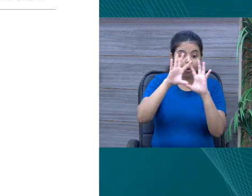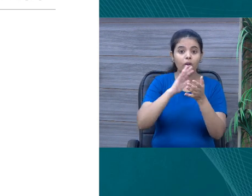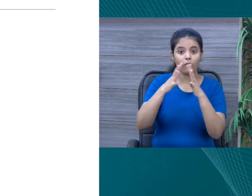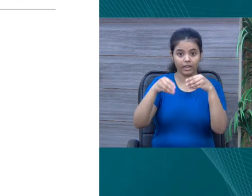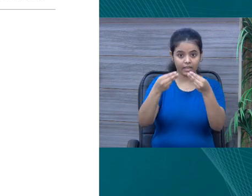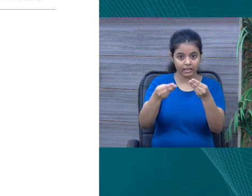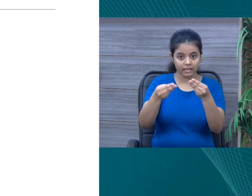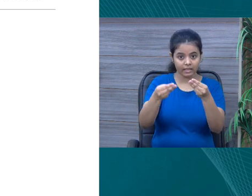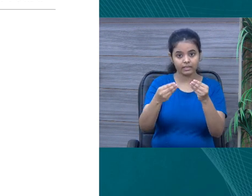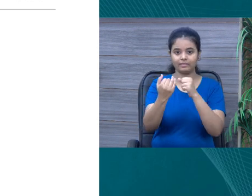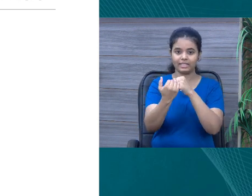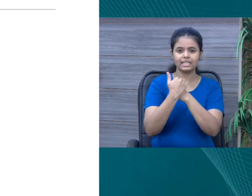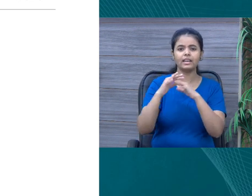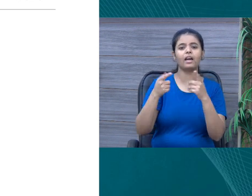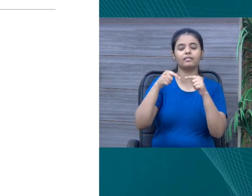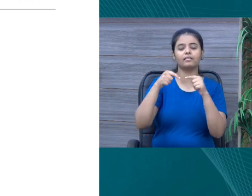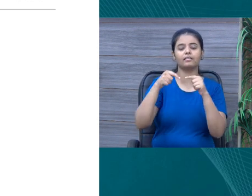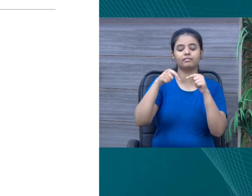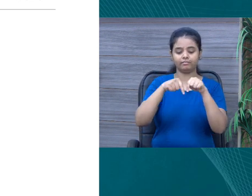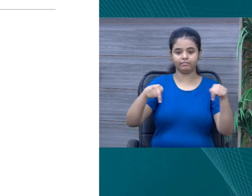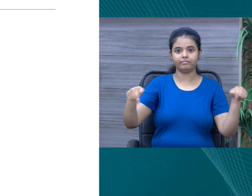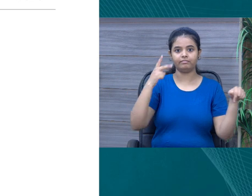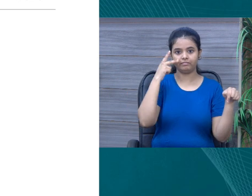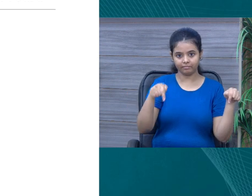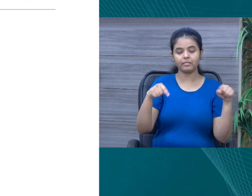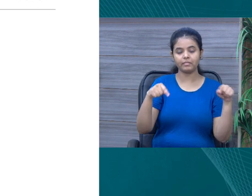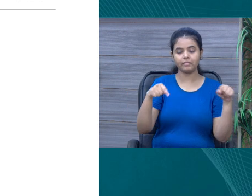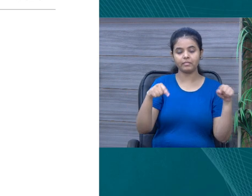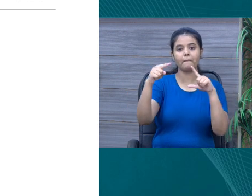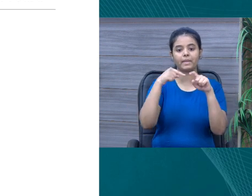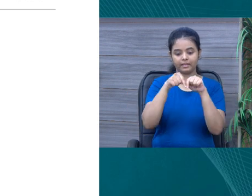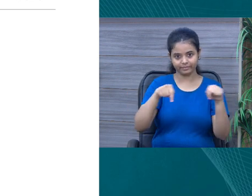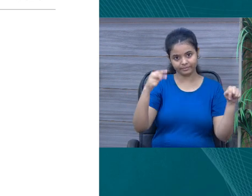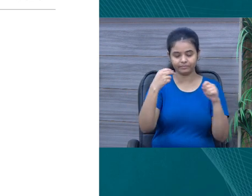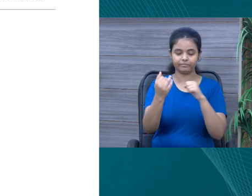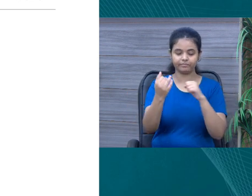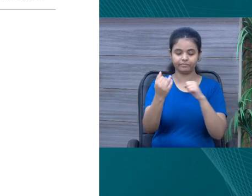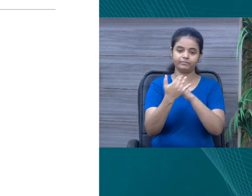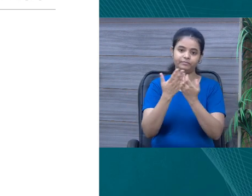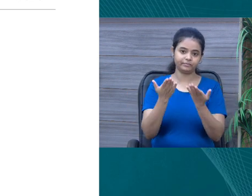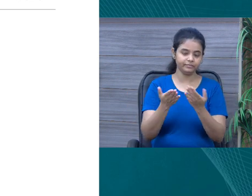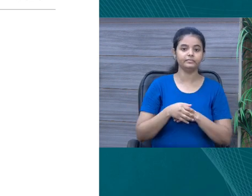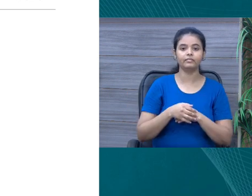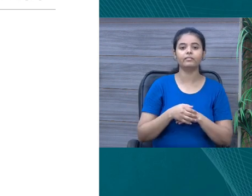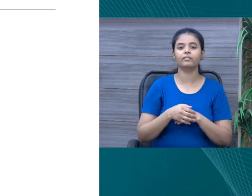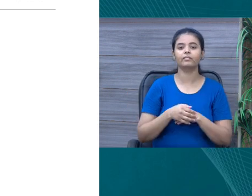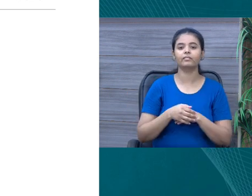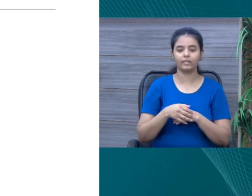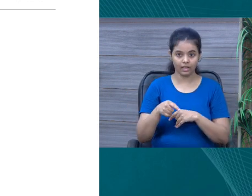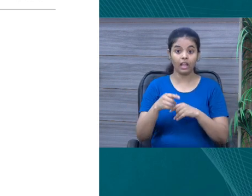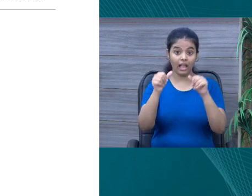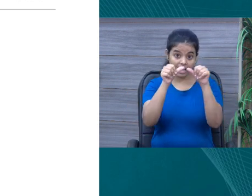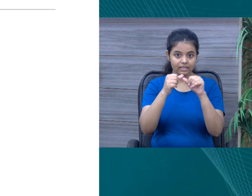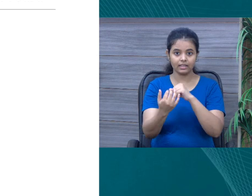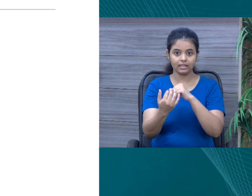id, which is dth.class3, at the date, ciet.nic.in. We do receive your